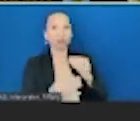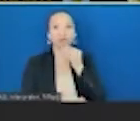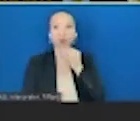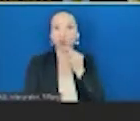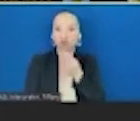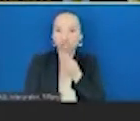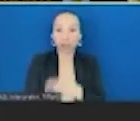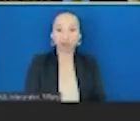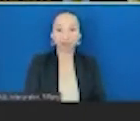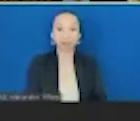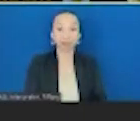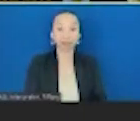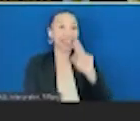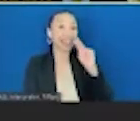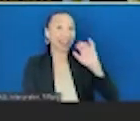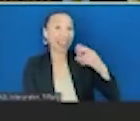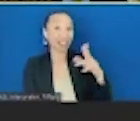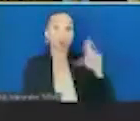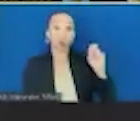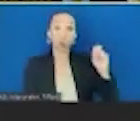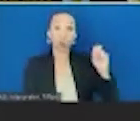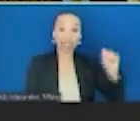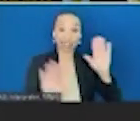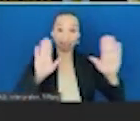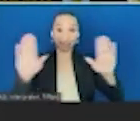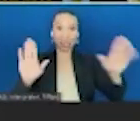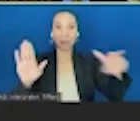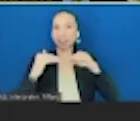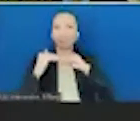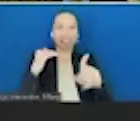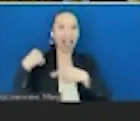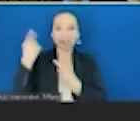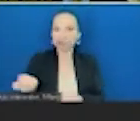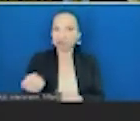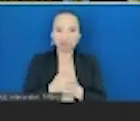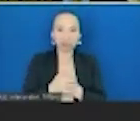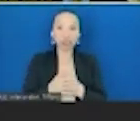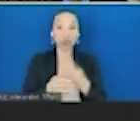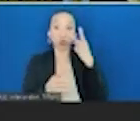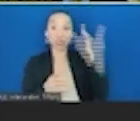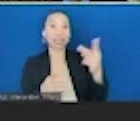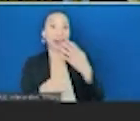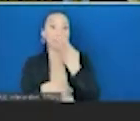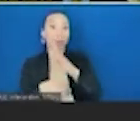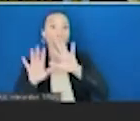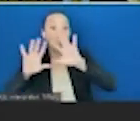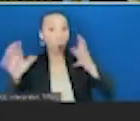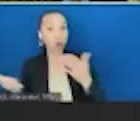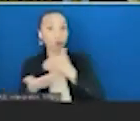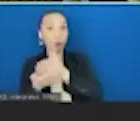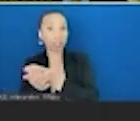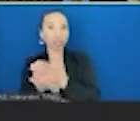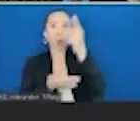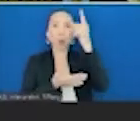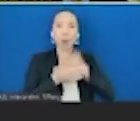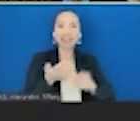flat at NIH and USDA. This shows you the proportion of the overall budget in blue and the proportion dedicated to nutrition science in